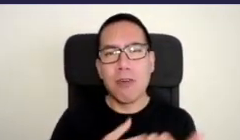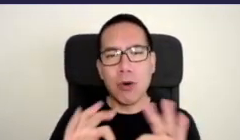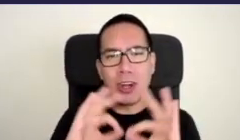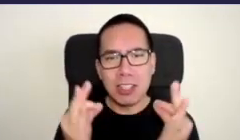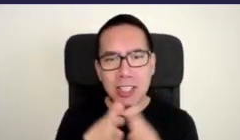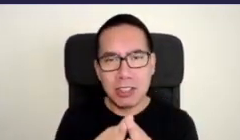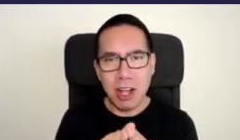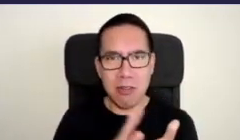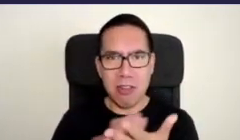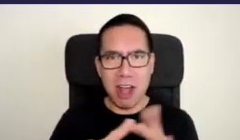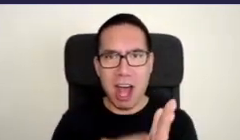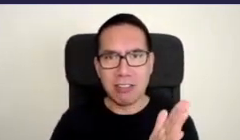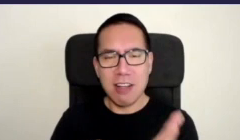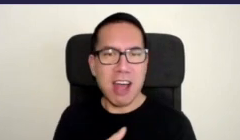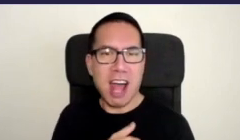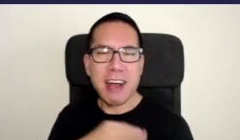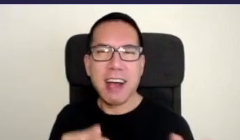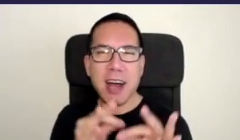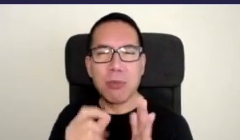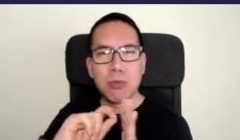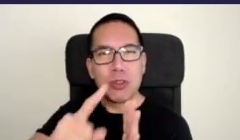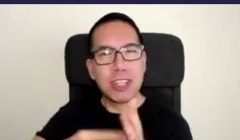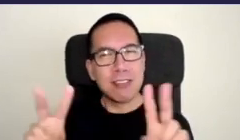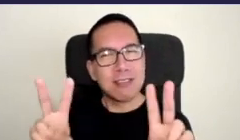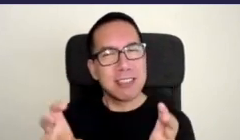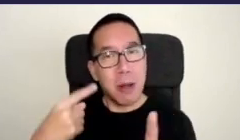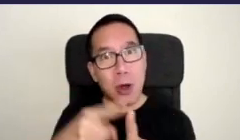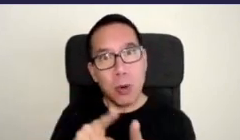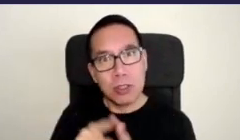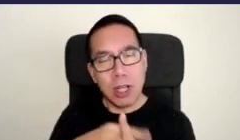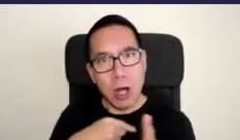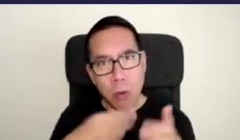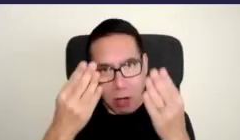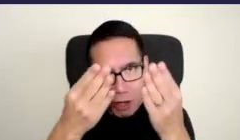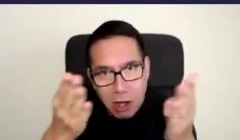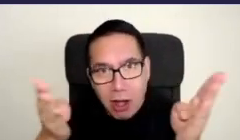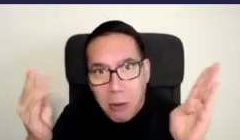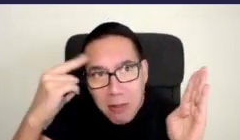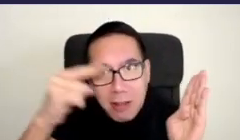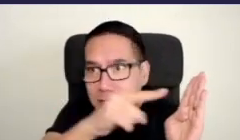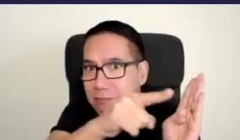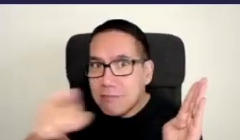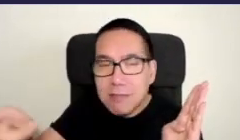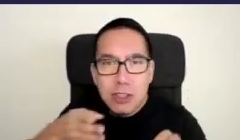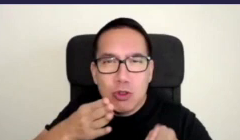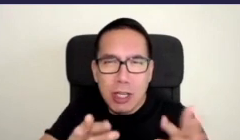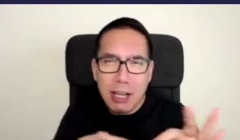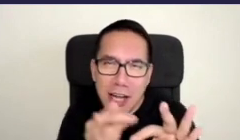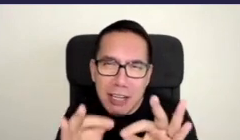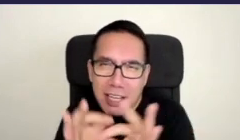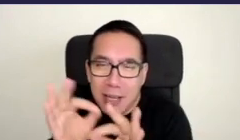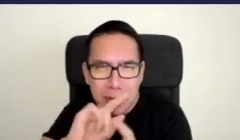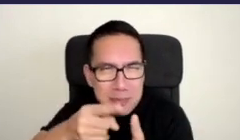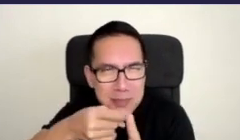Heart Gardening Project and also give you a window into our thinking around street gardening in particular